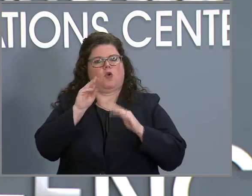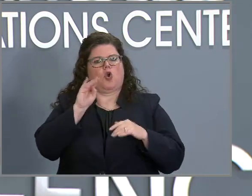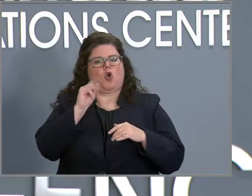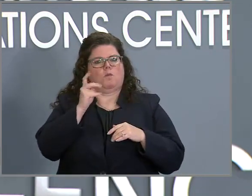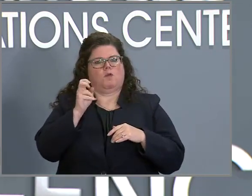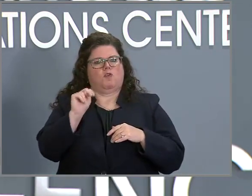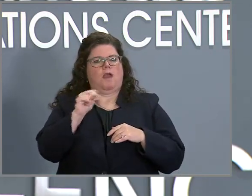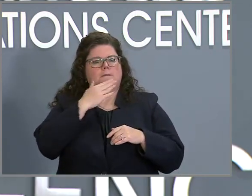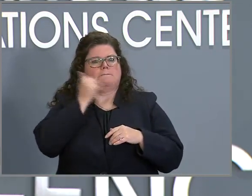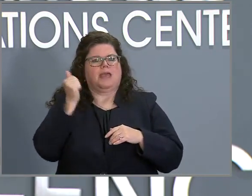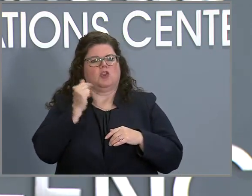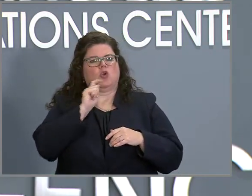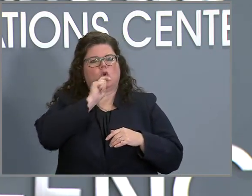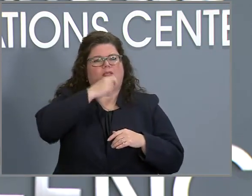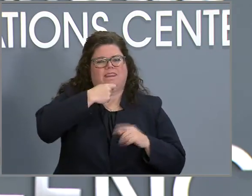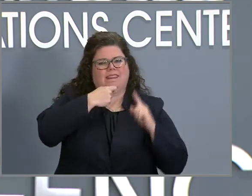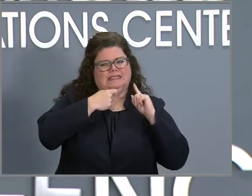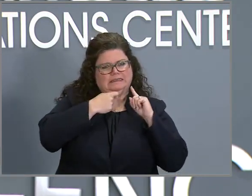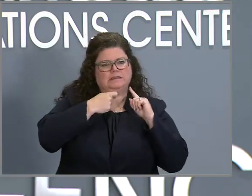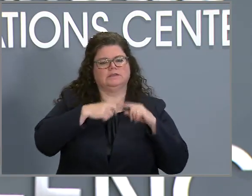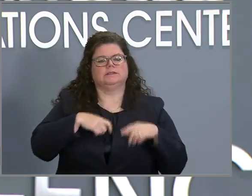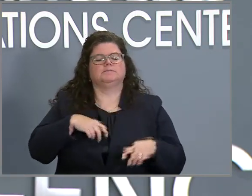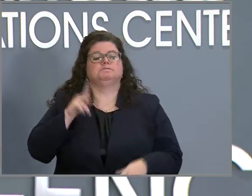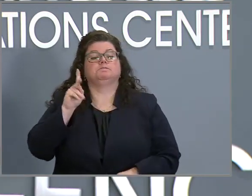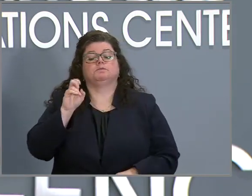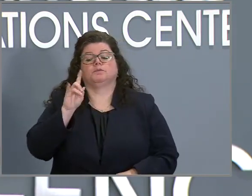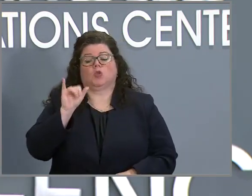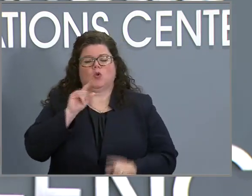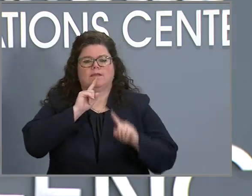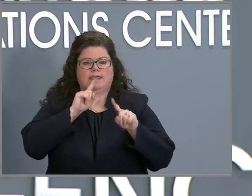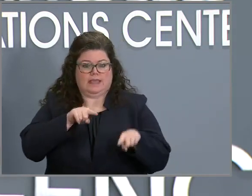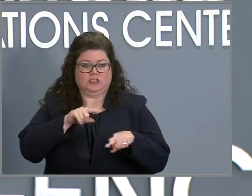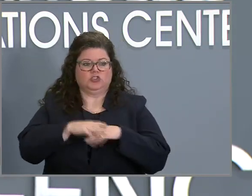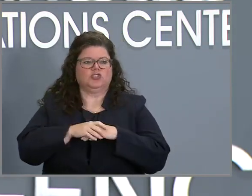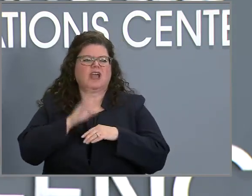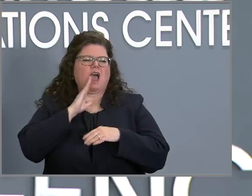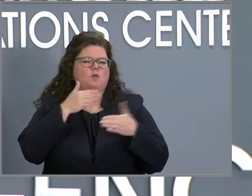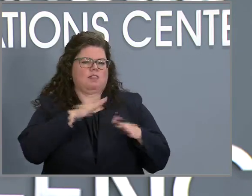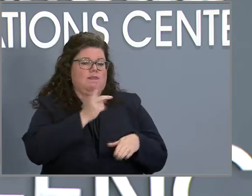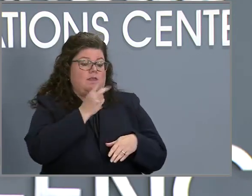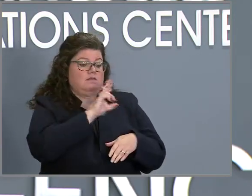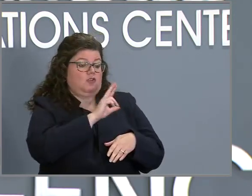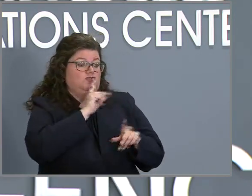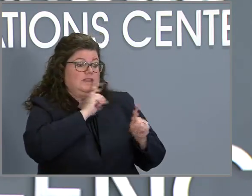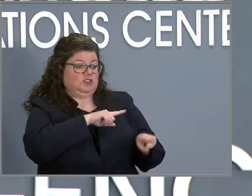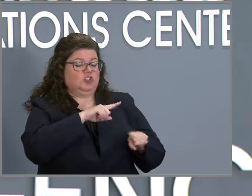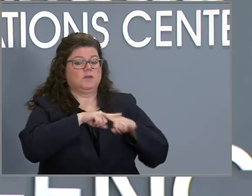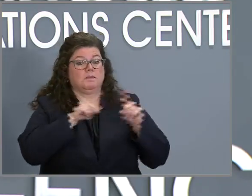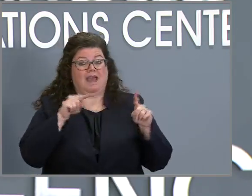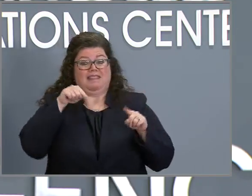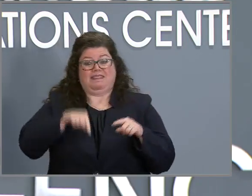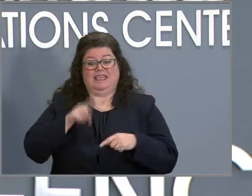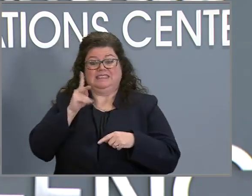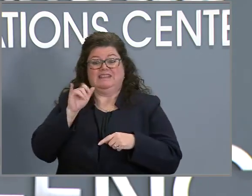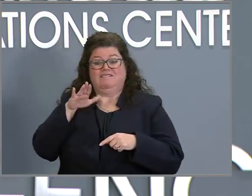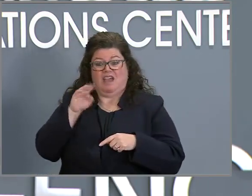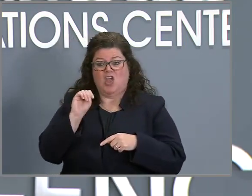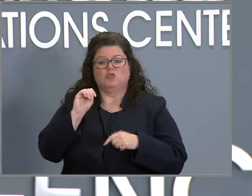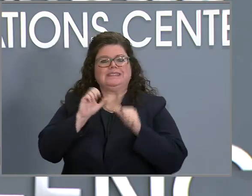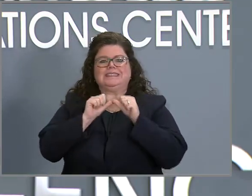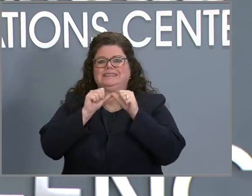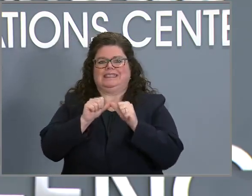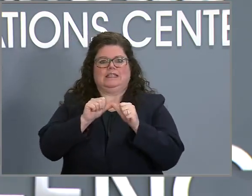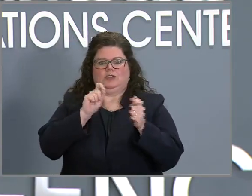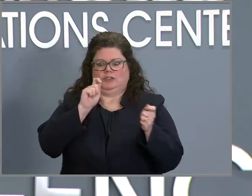And I'll turn things over to Dr. Consagra to speak a bit more to this. But what I would say first is that, you know, this virus has continued to